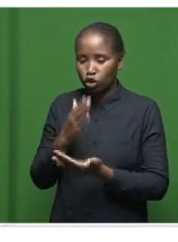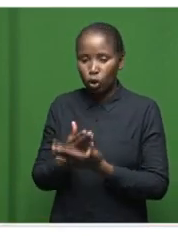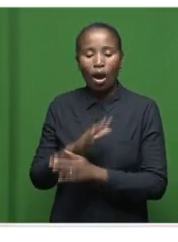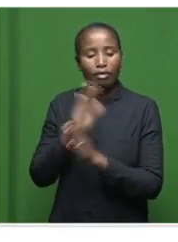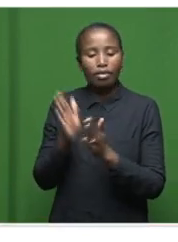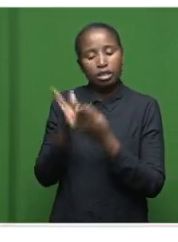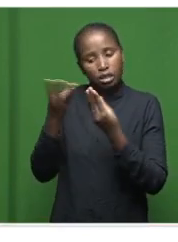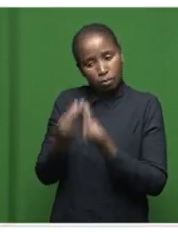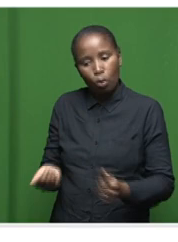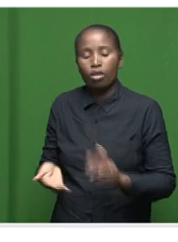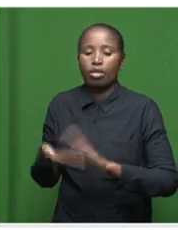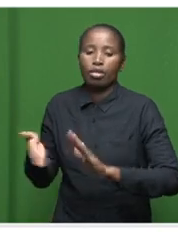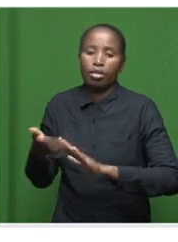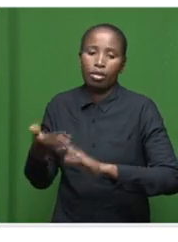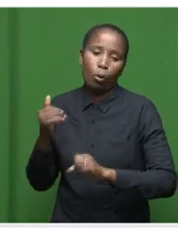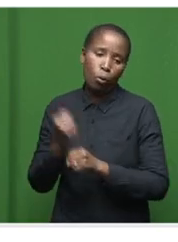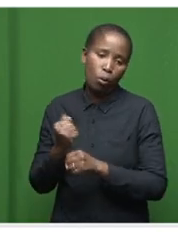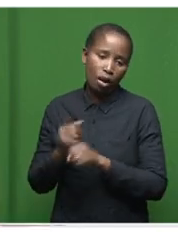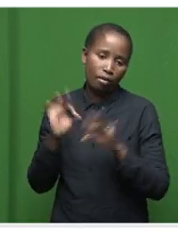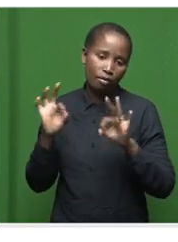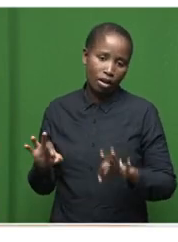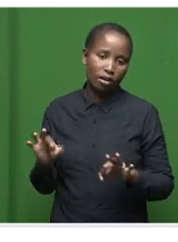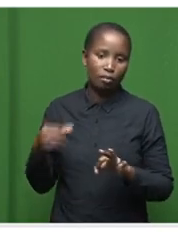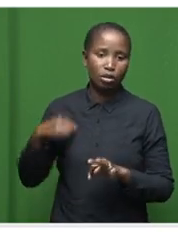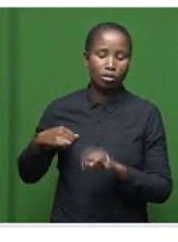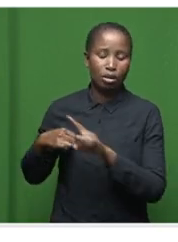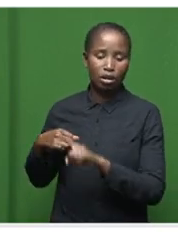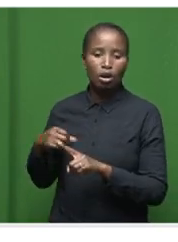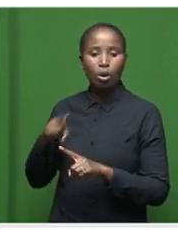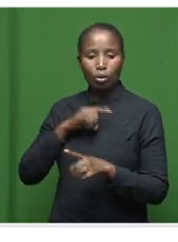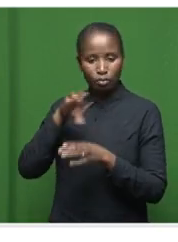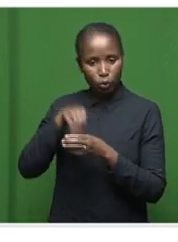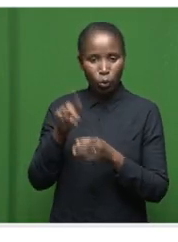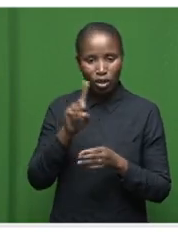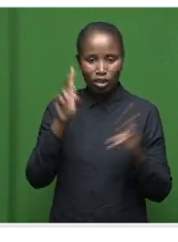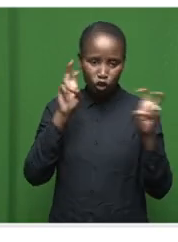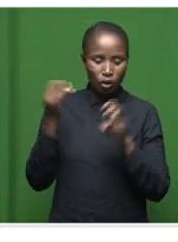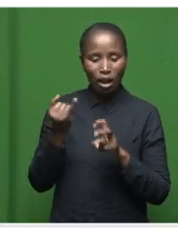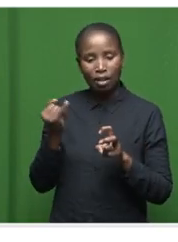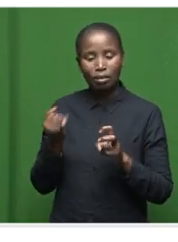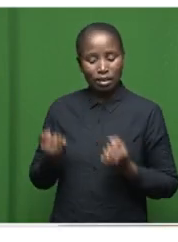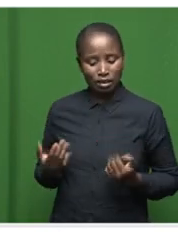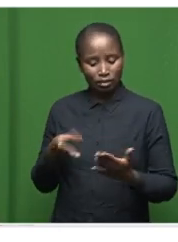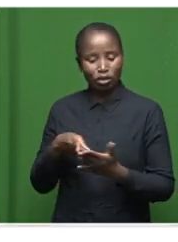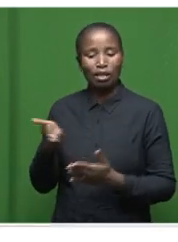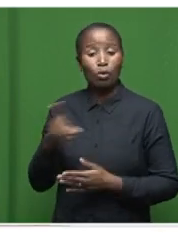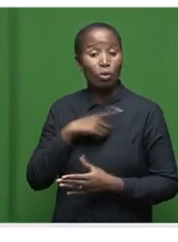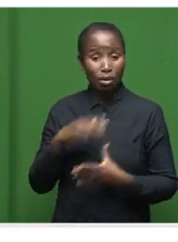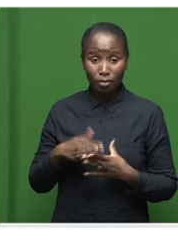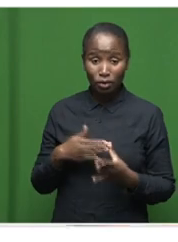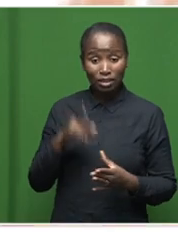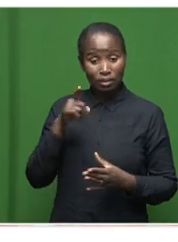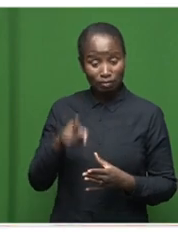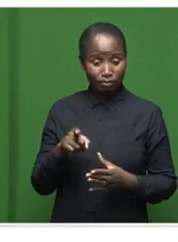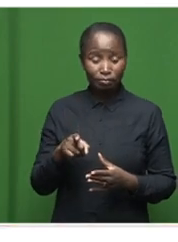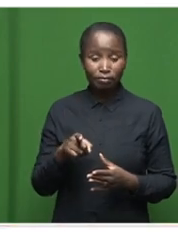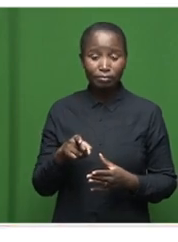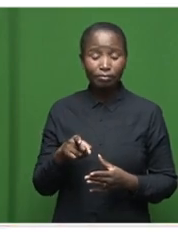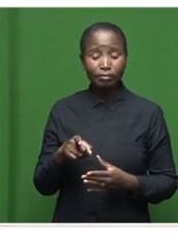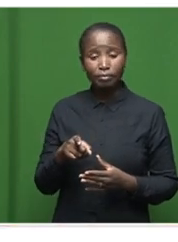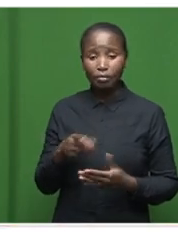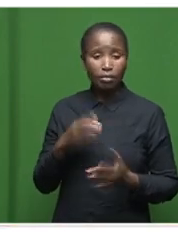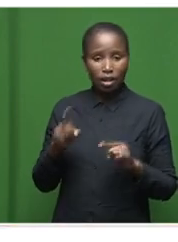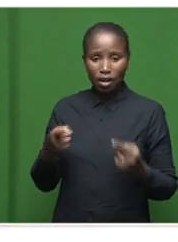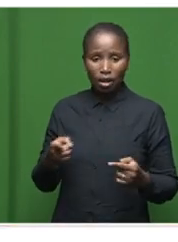and operational functions of the municipality including issues such as service delivery because this should not be hampered by these